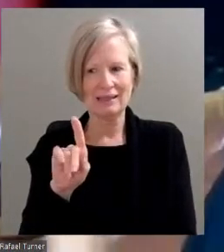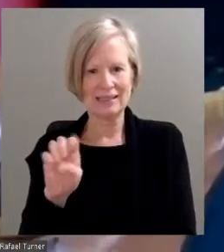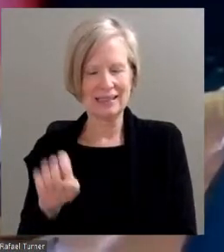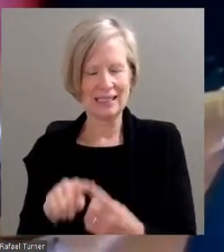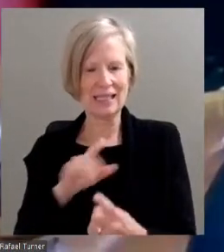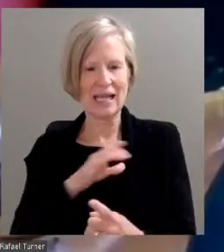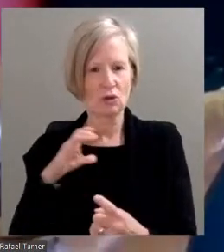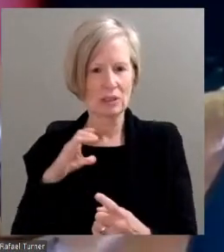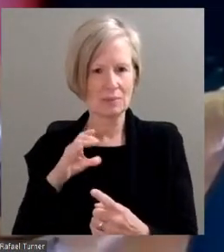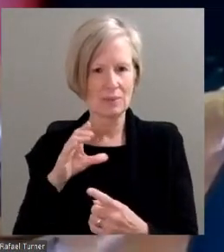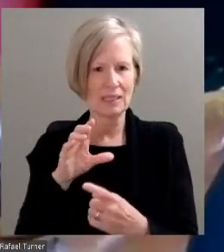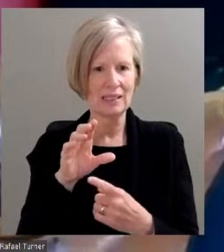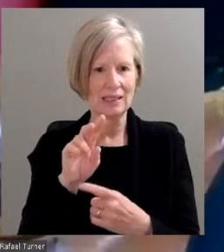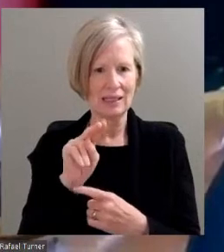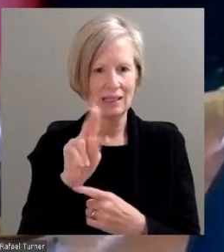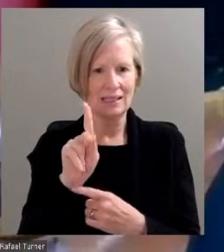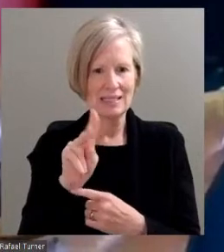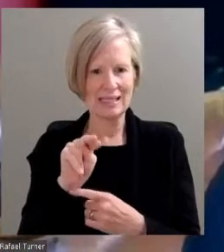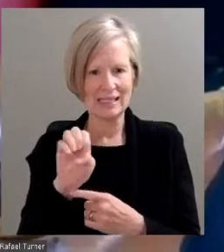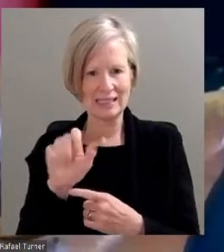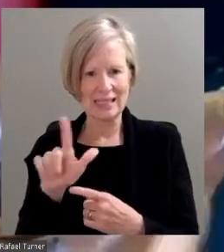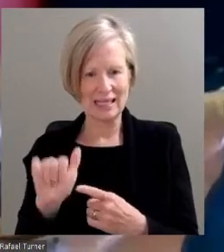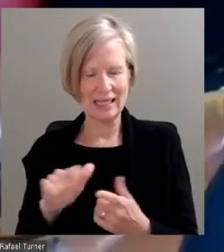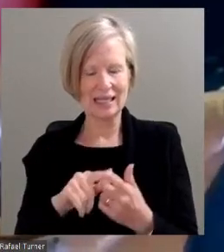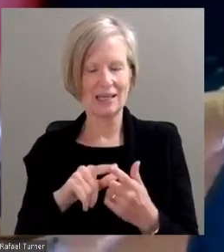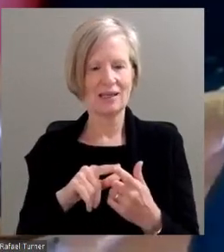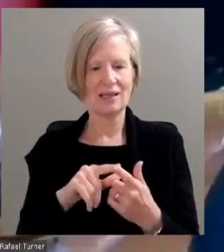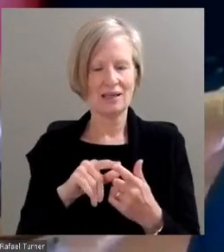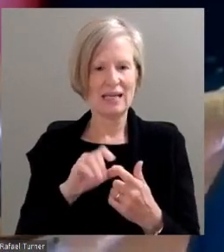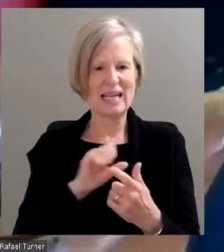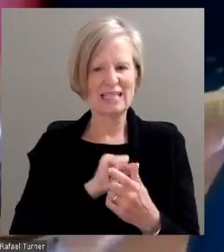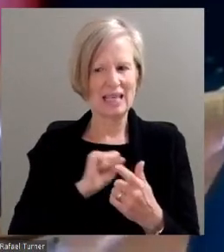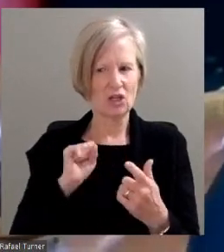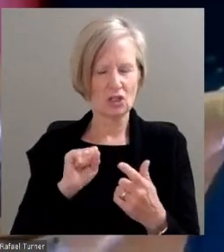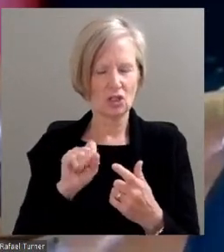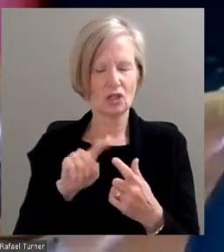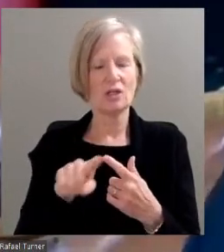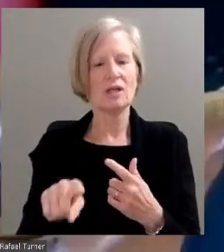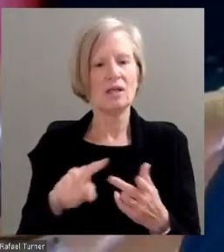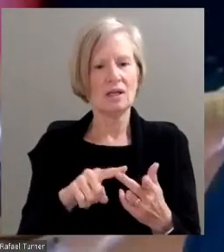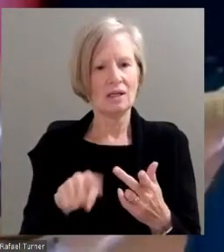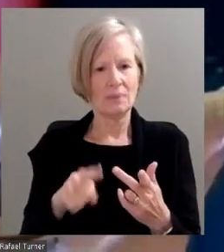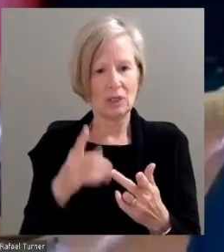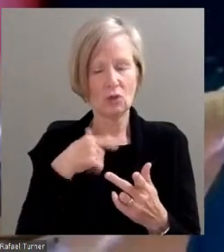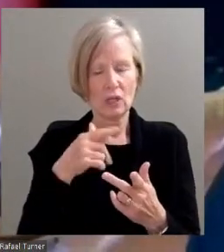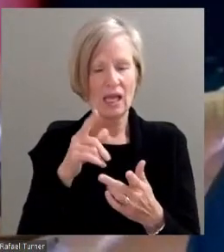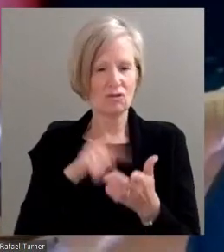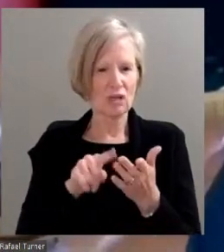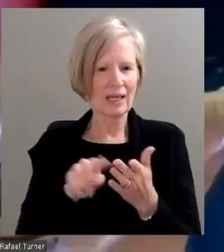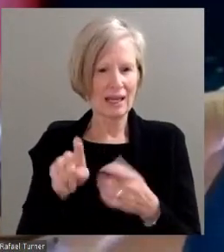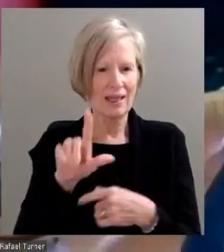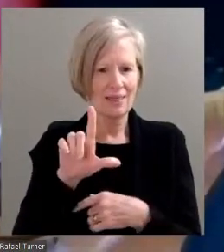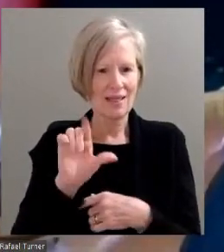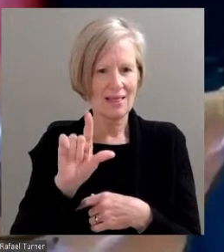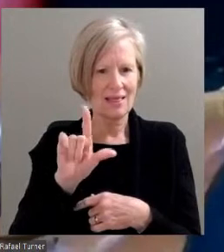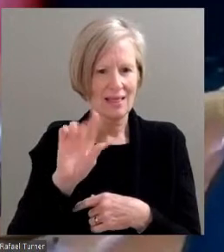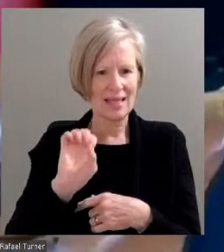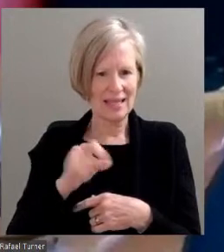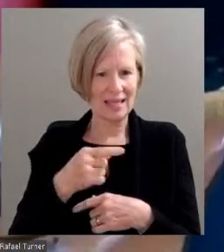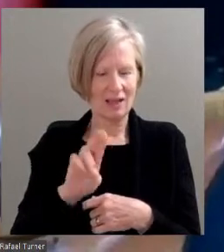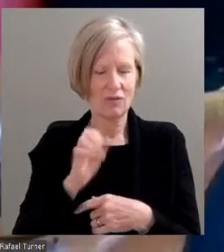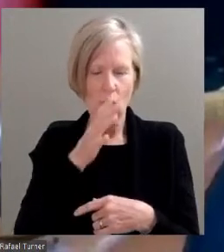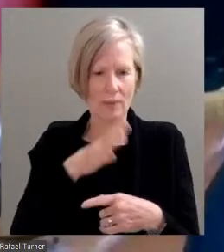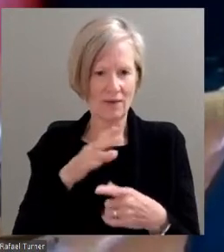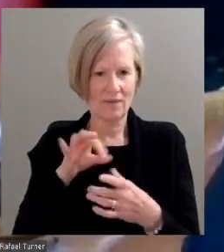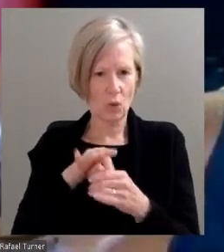State Senator Jim Ananick. But there's a ton of endorsements that you can check out at the League of Women Voters Candidate Forum and also on my